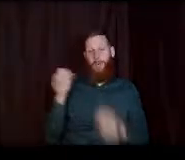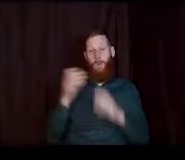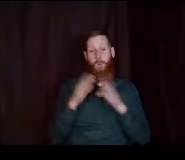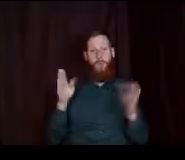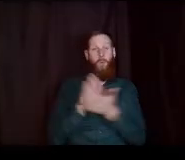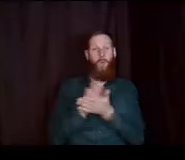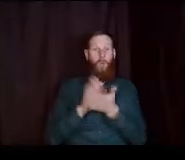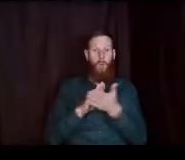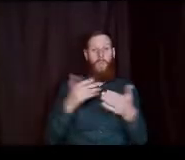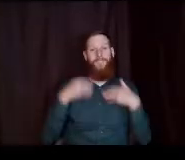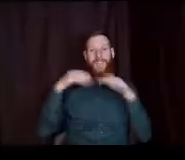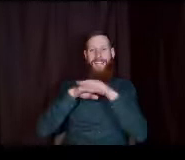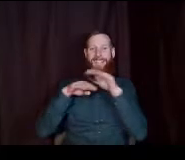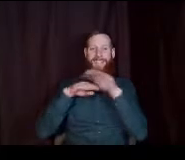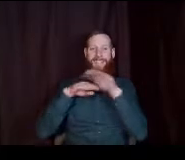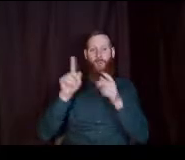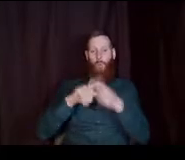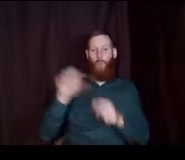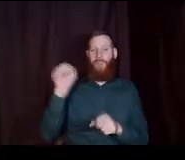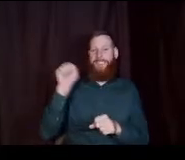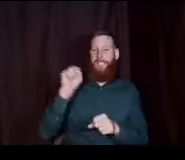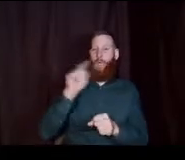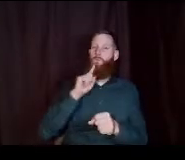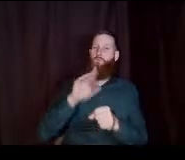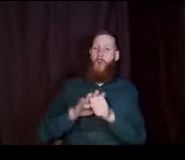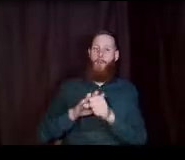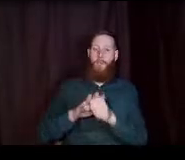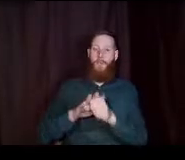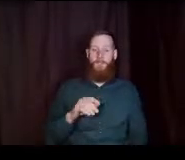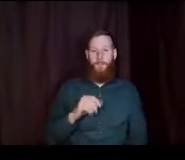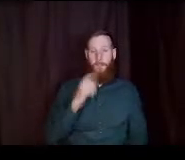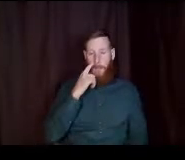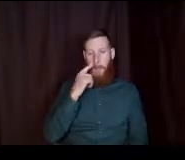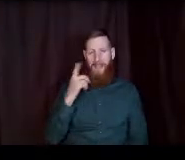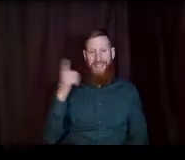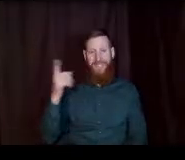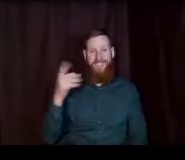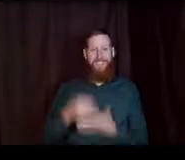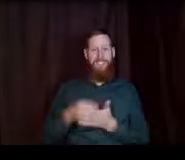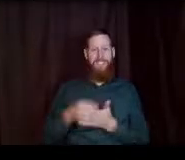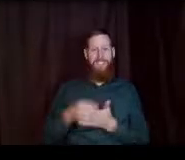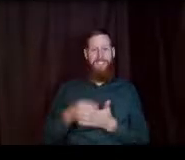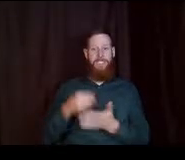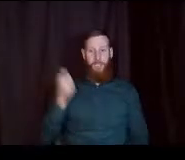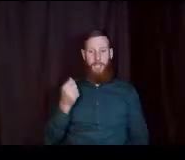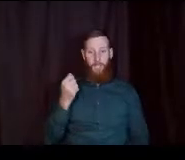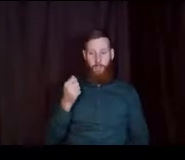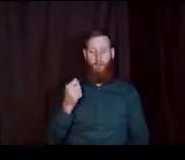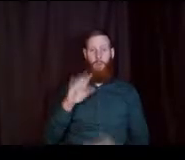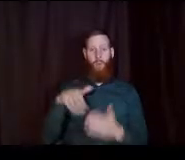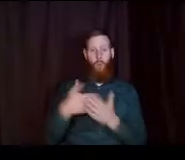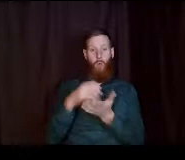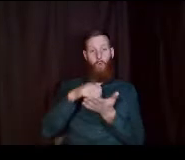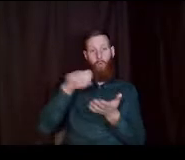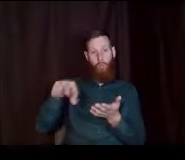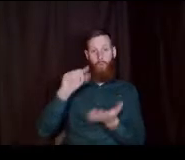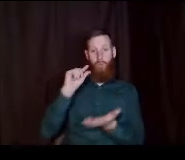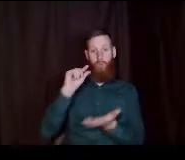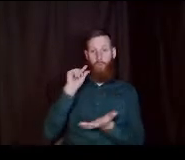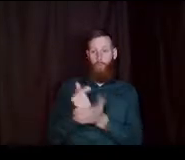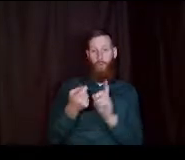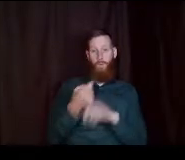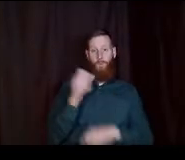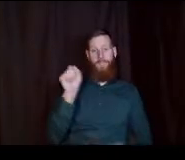access to seattle promise um and this is a scholarship that all students that graduate from seattle public